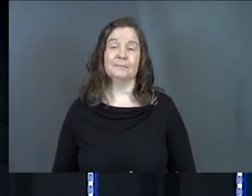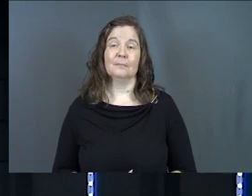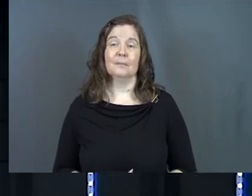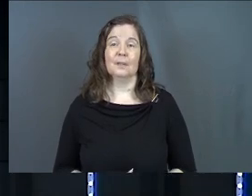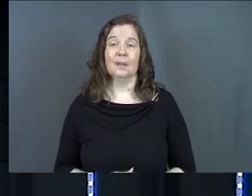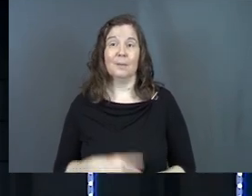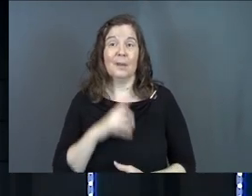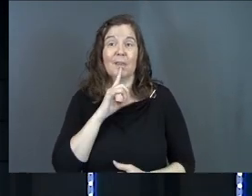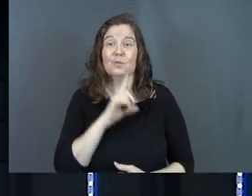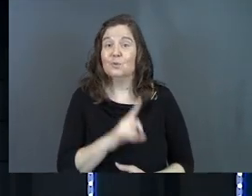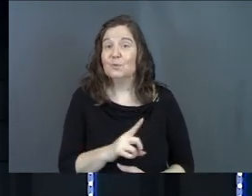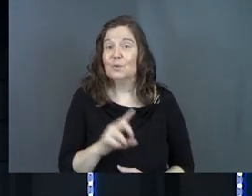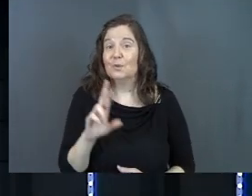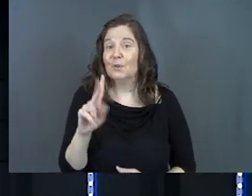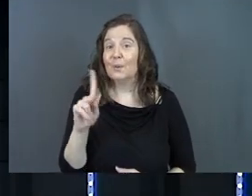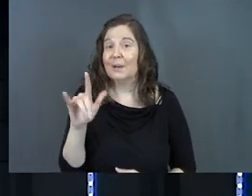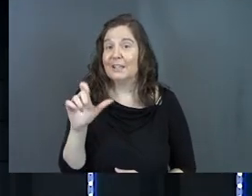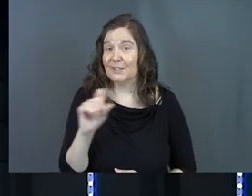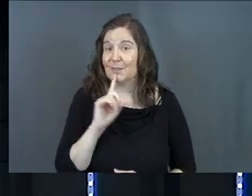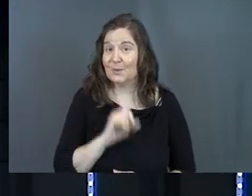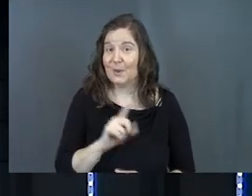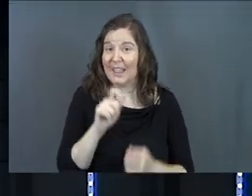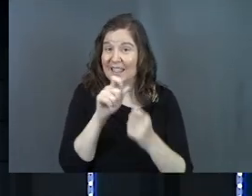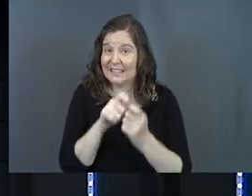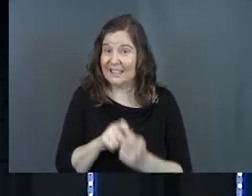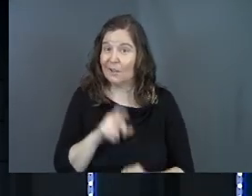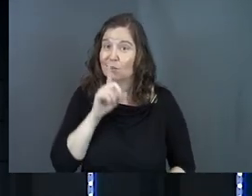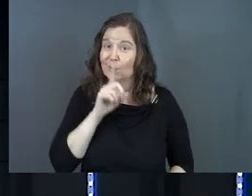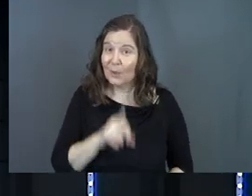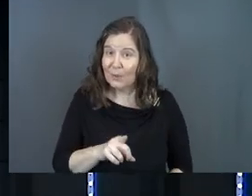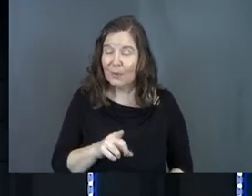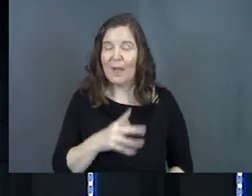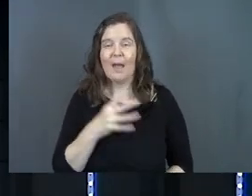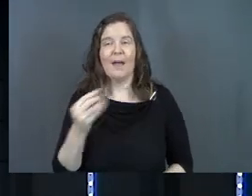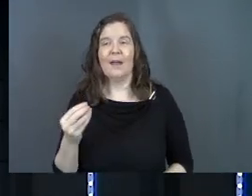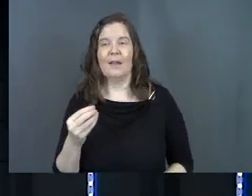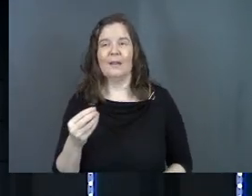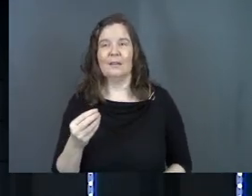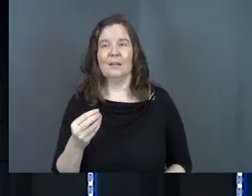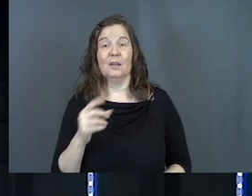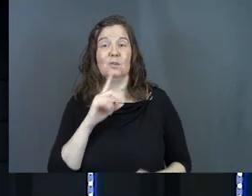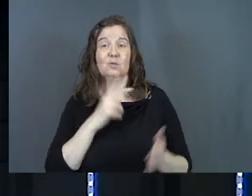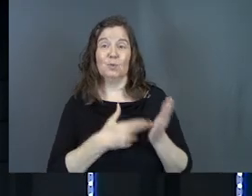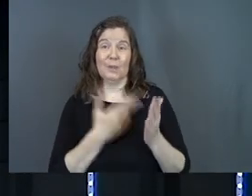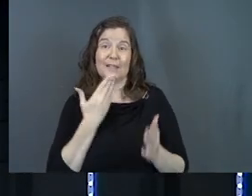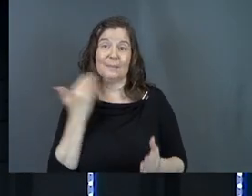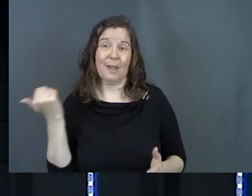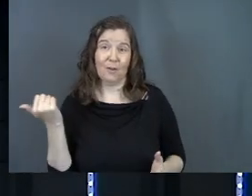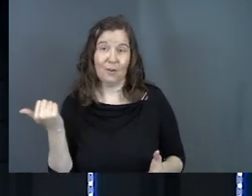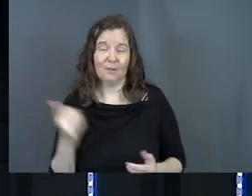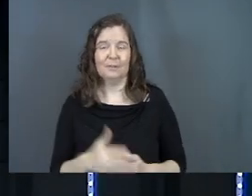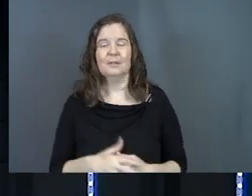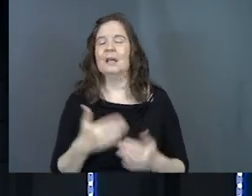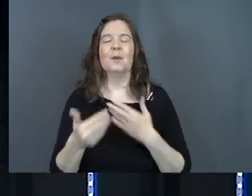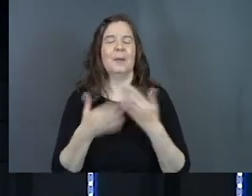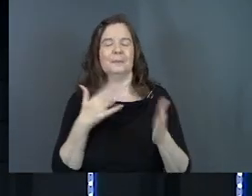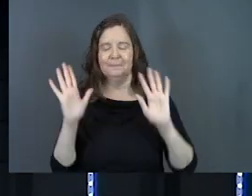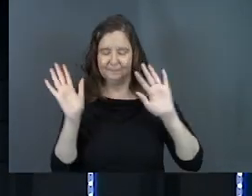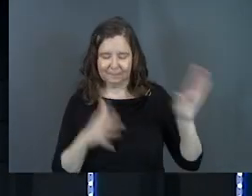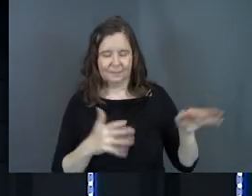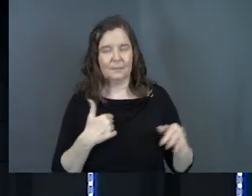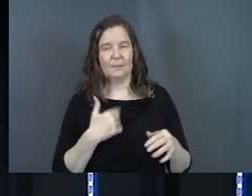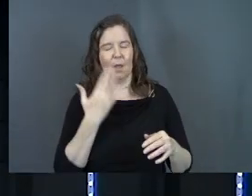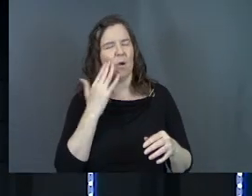But the wrinkles are true. Right? And the detail's true. And truth is better. So anyway,